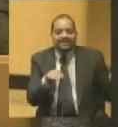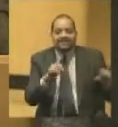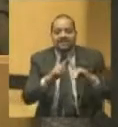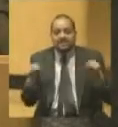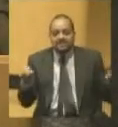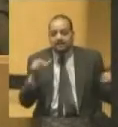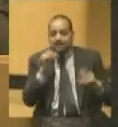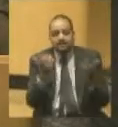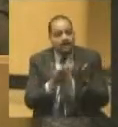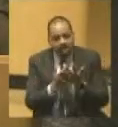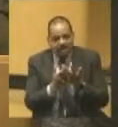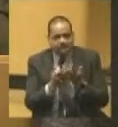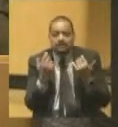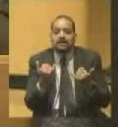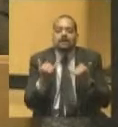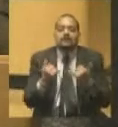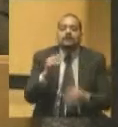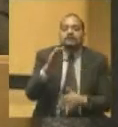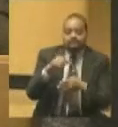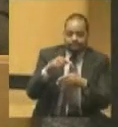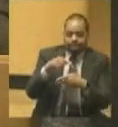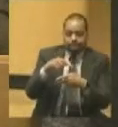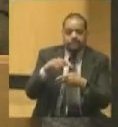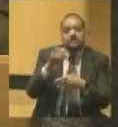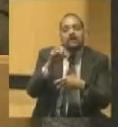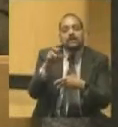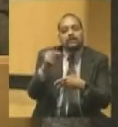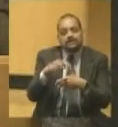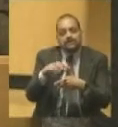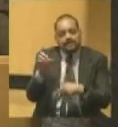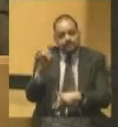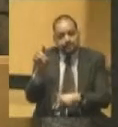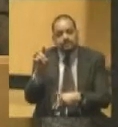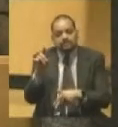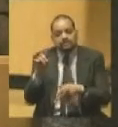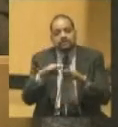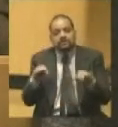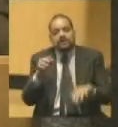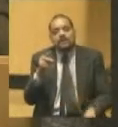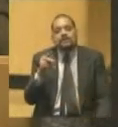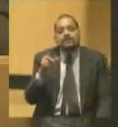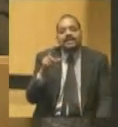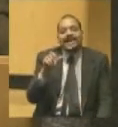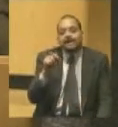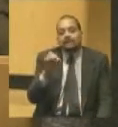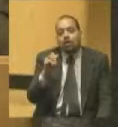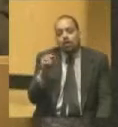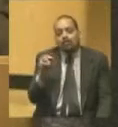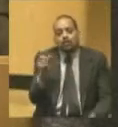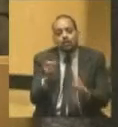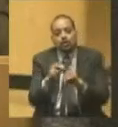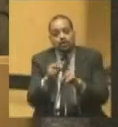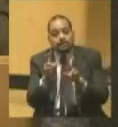so, in the Connecticut Democratic platform, the word peace, I don't think, appears. The fourth